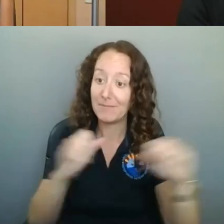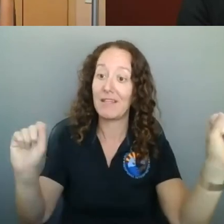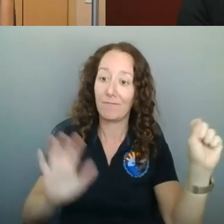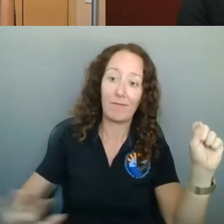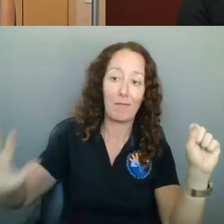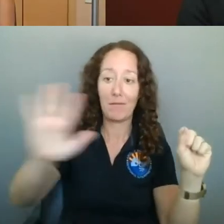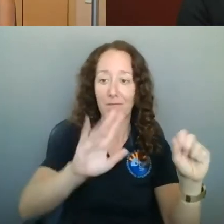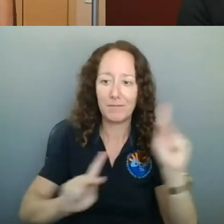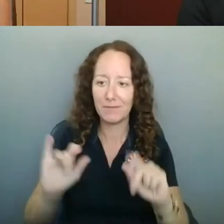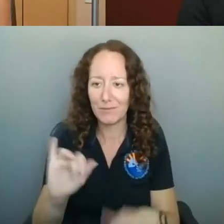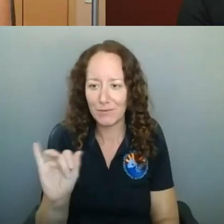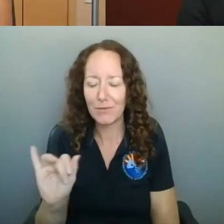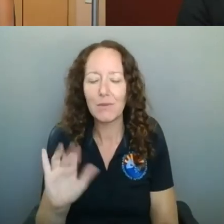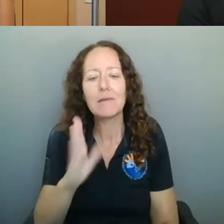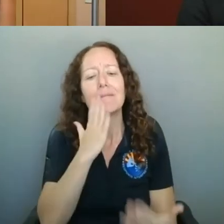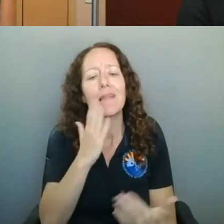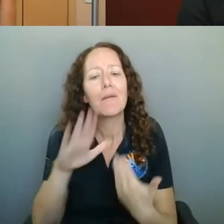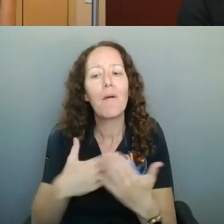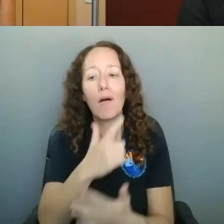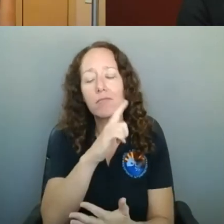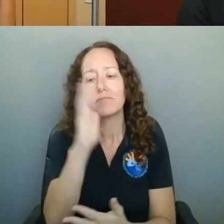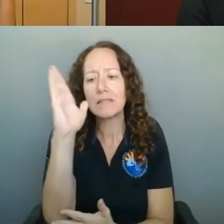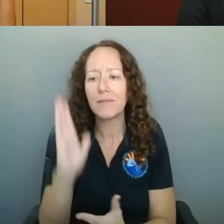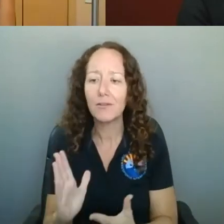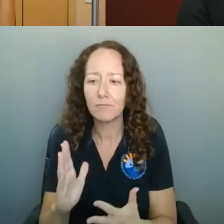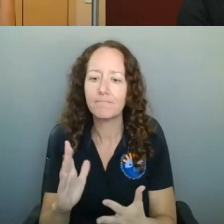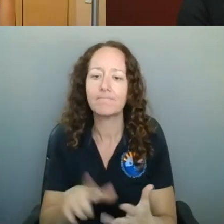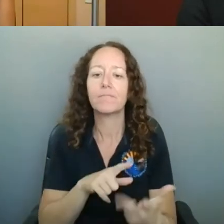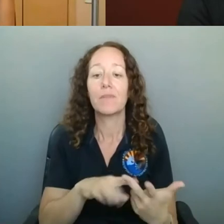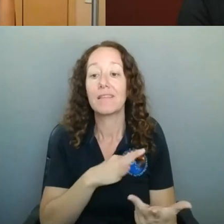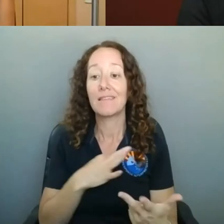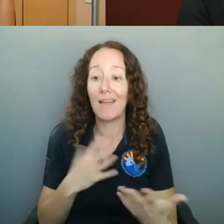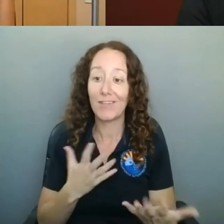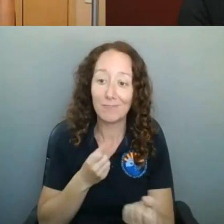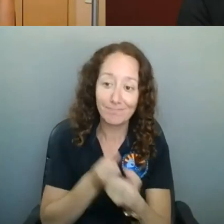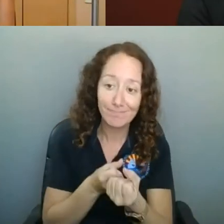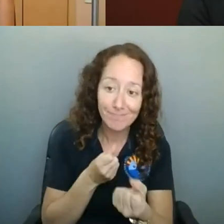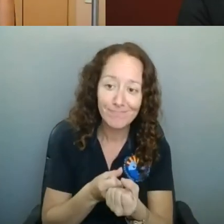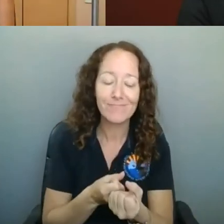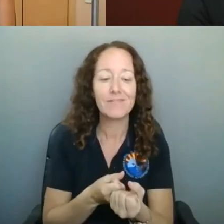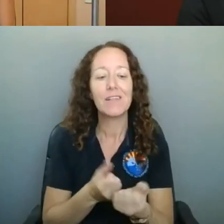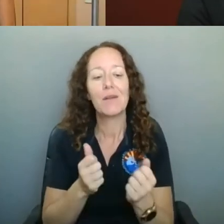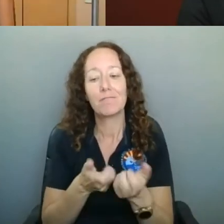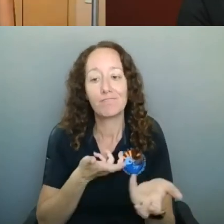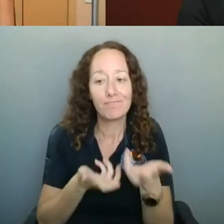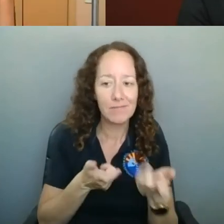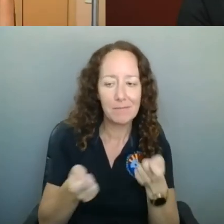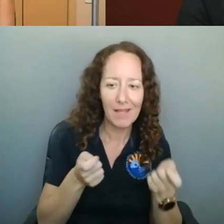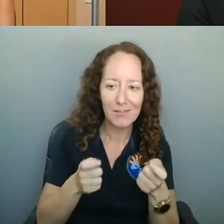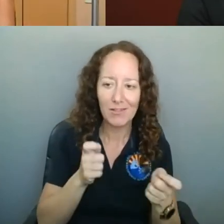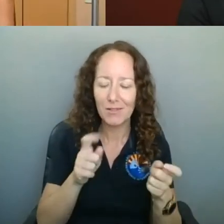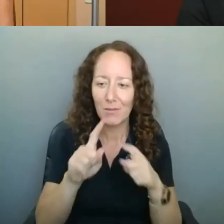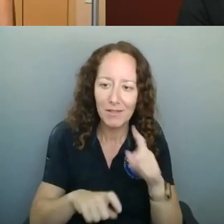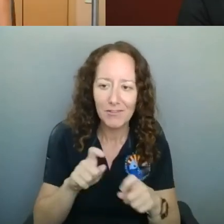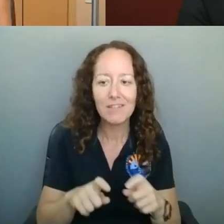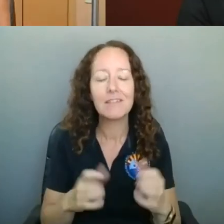today and the staff that were on hand to help with any questions. I want to thank our businesses out there for